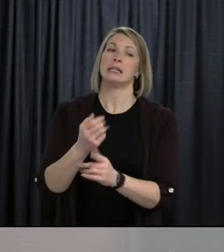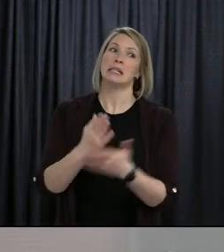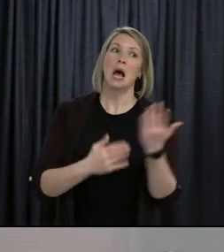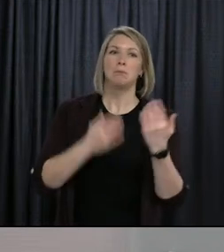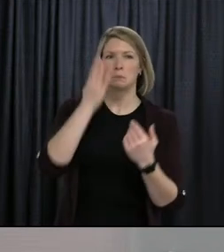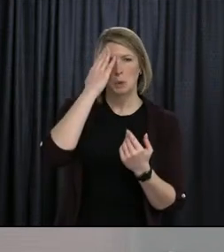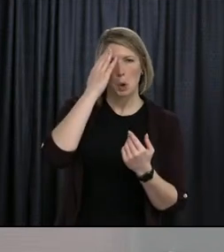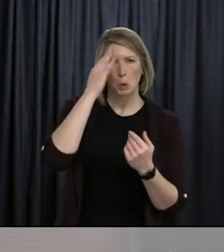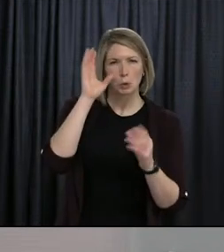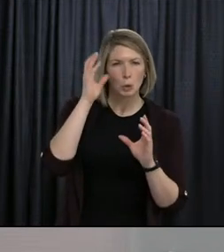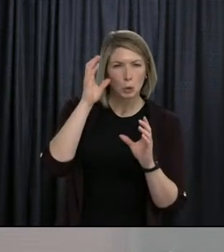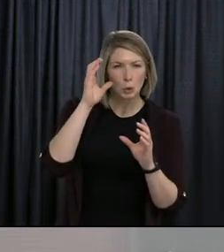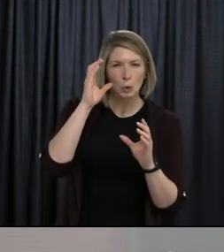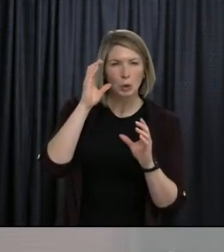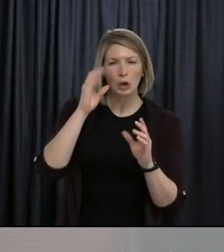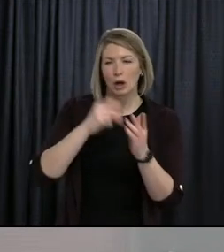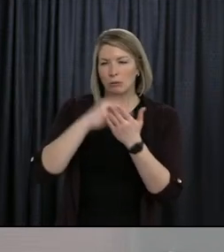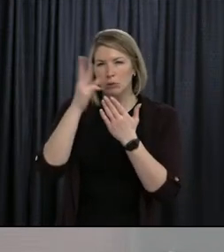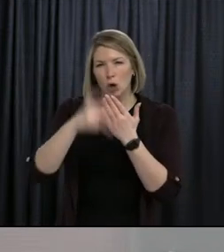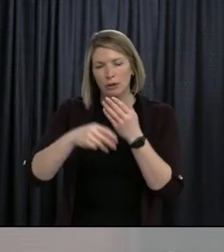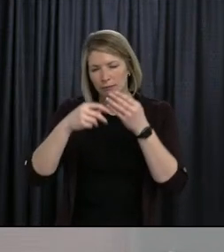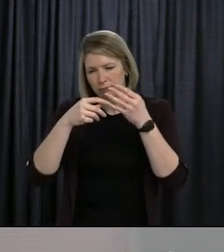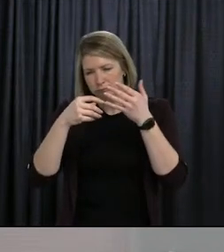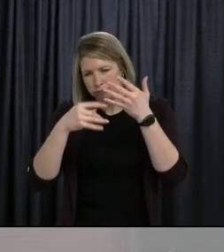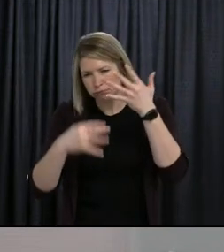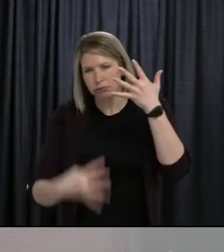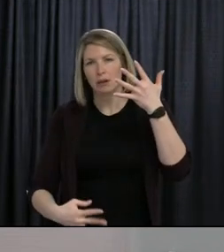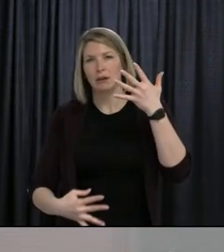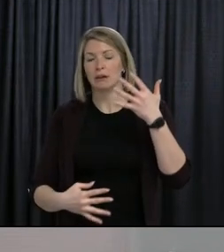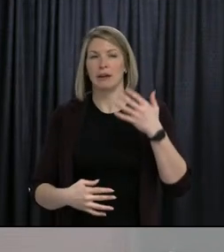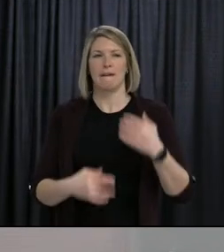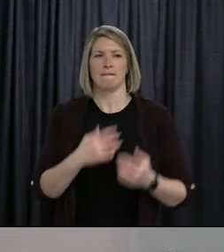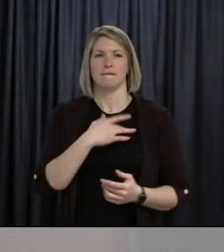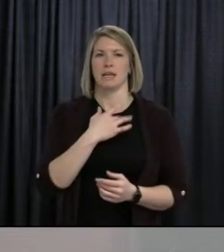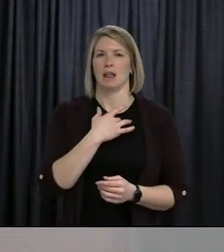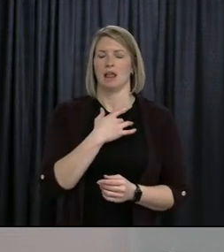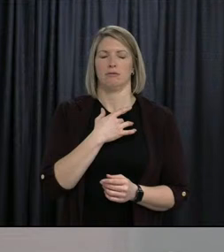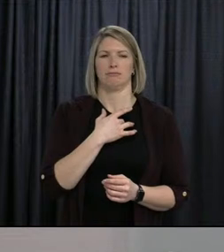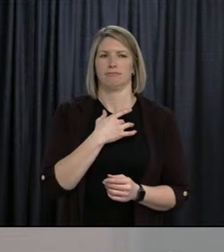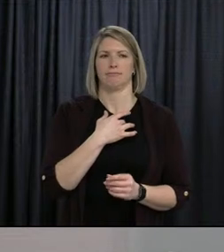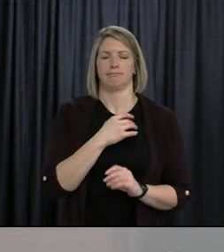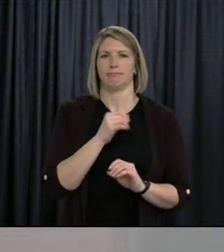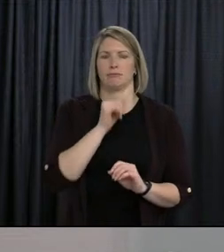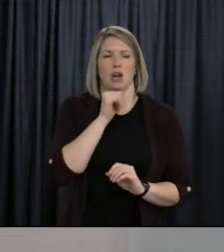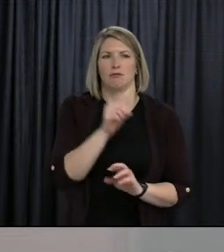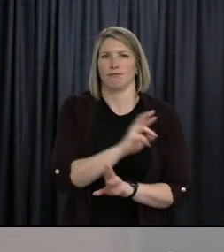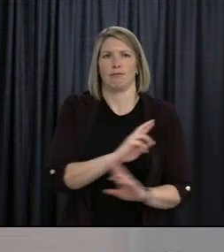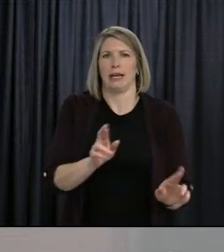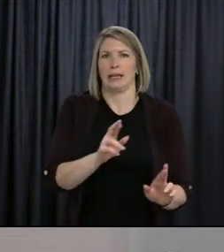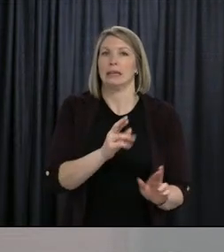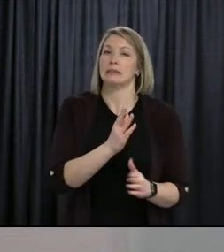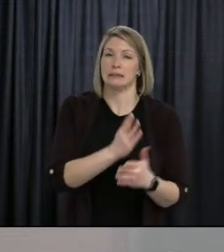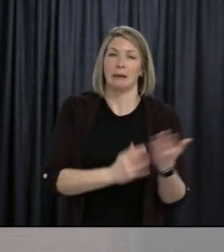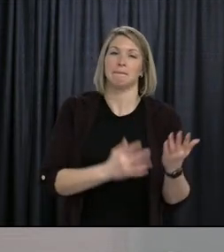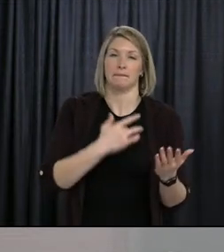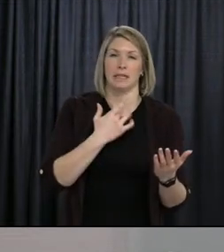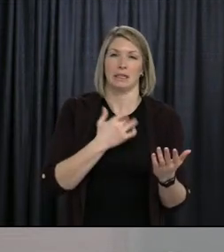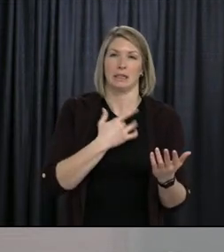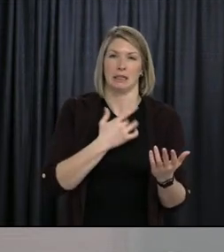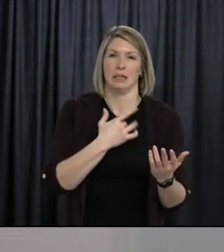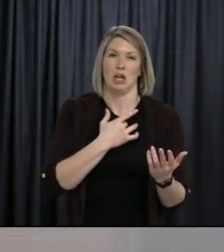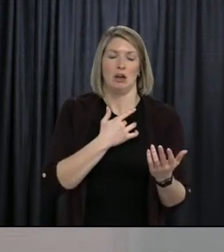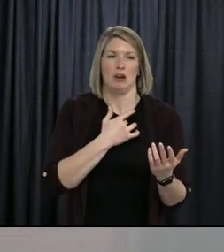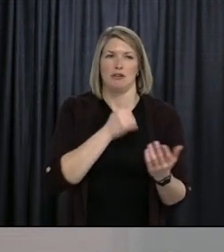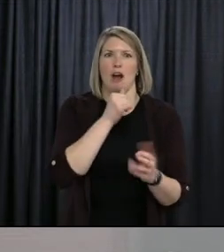there really hasn't been a whole lot of direction and guidance on actually teaching